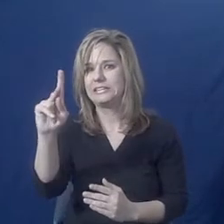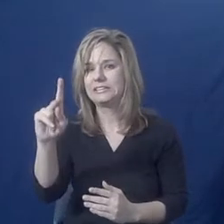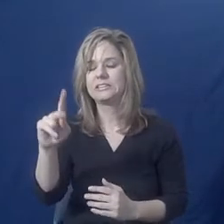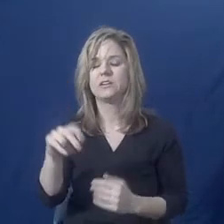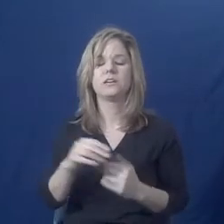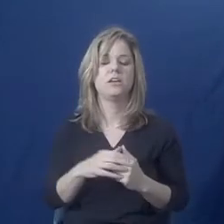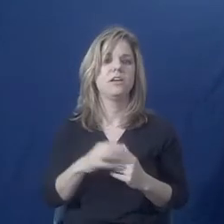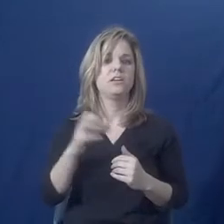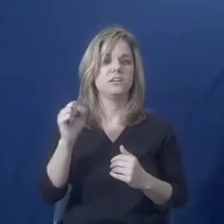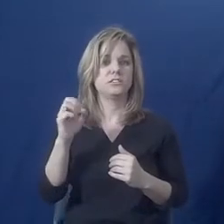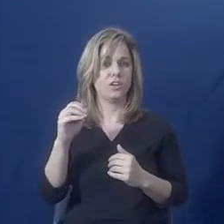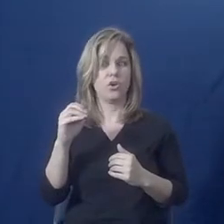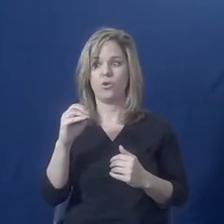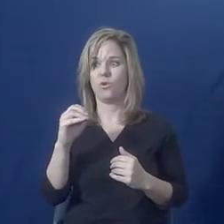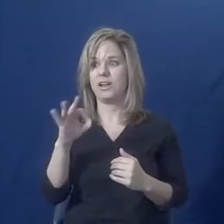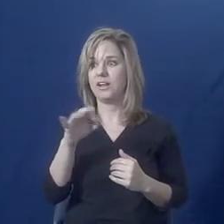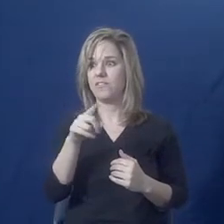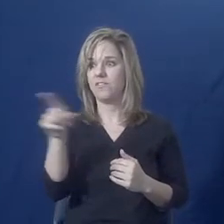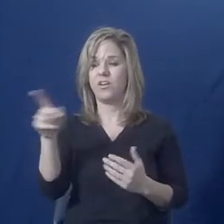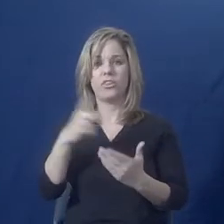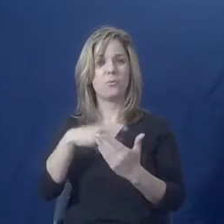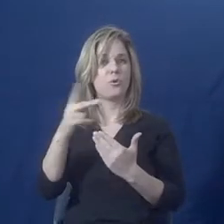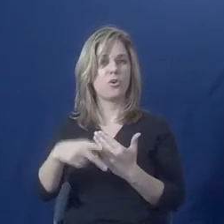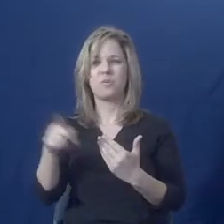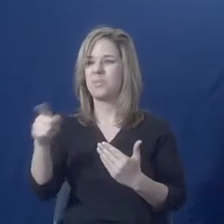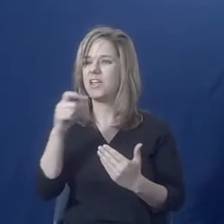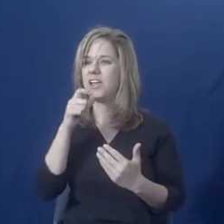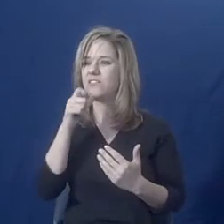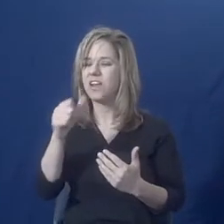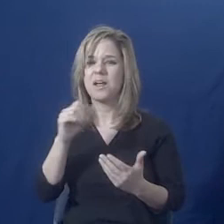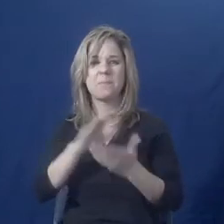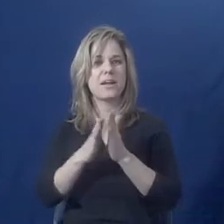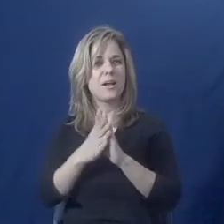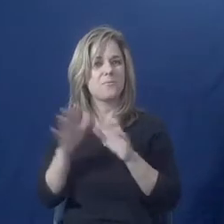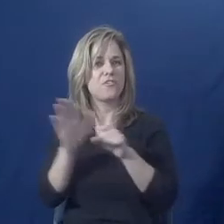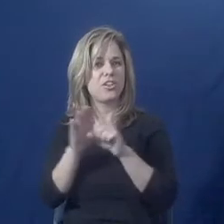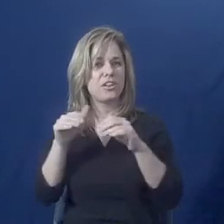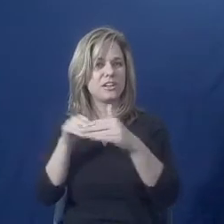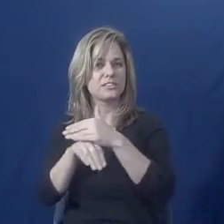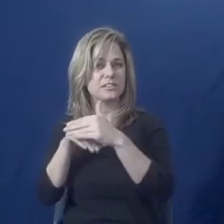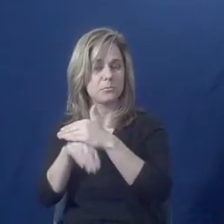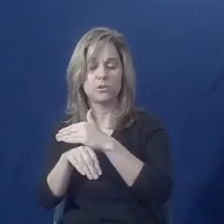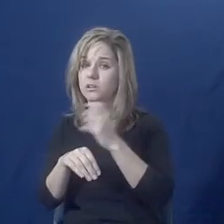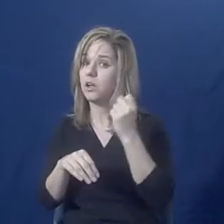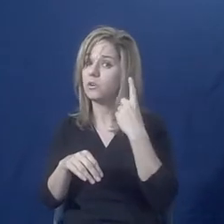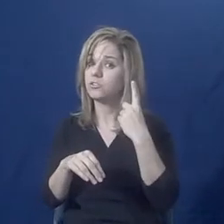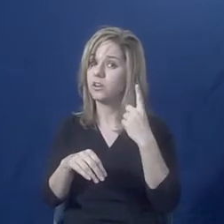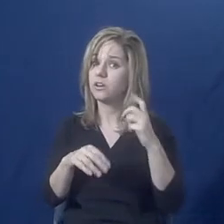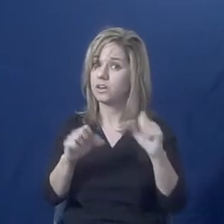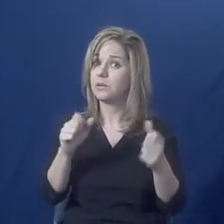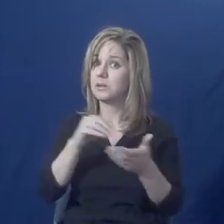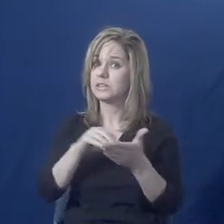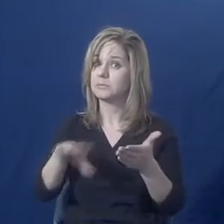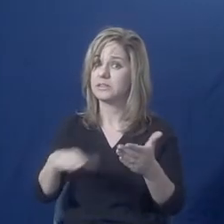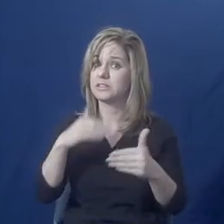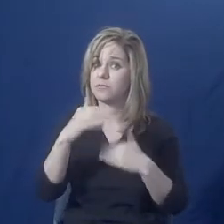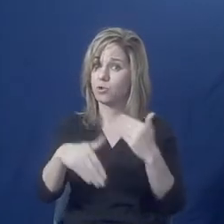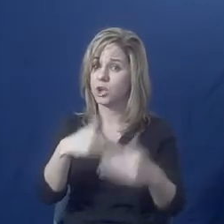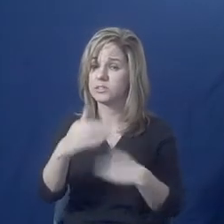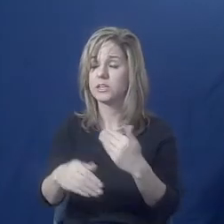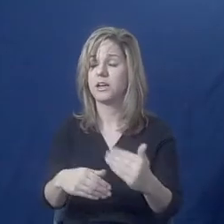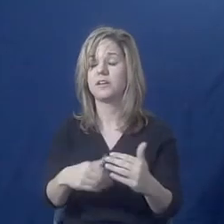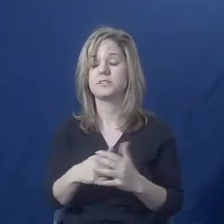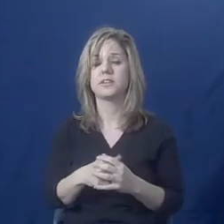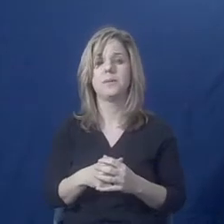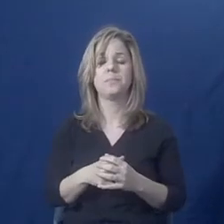accessible. Which many programs do. It can be very expensive. So for programs who are struggling